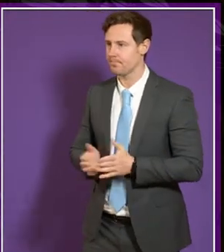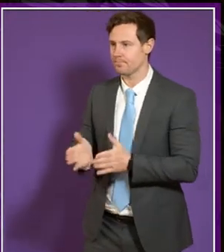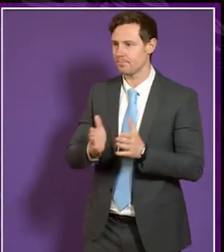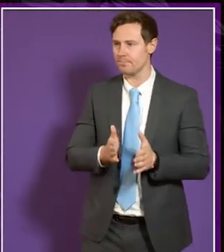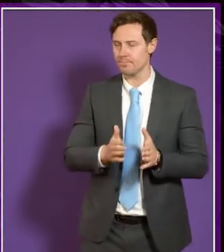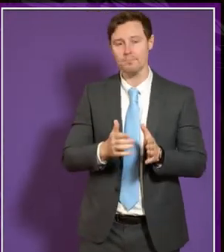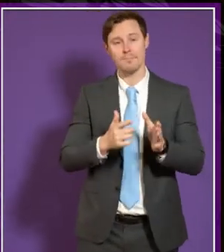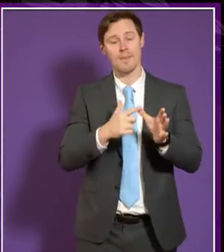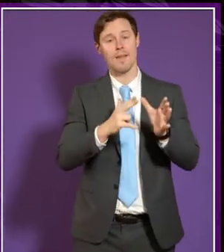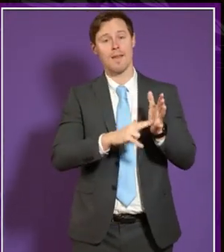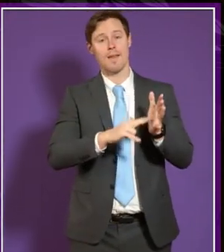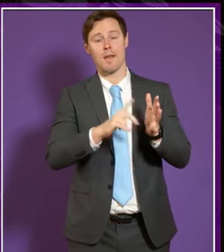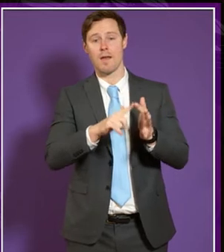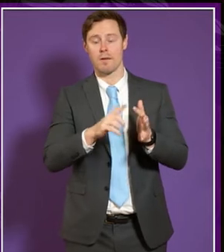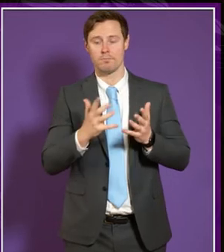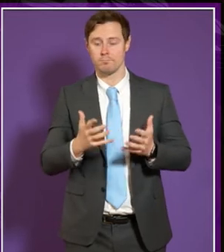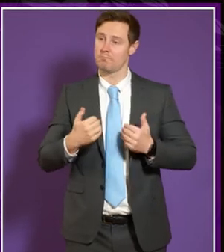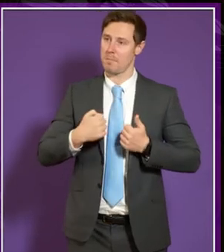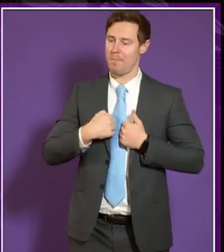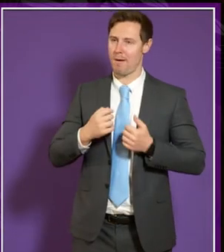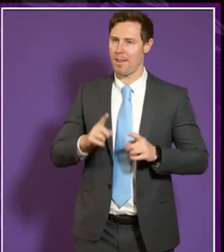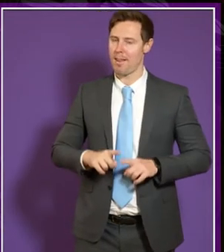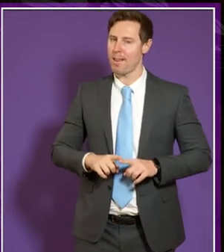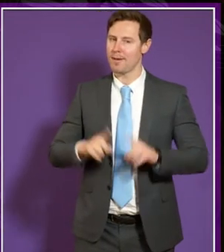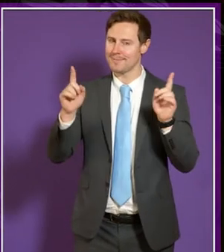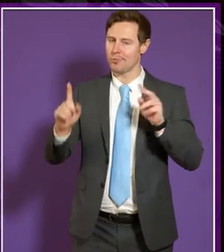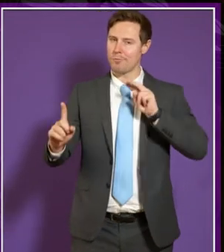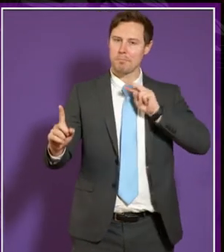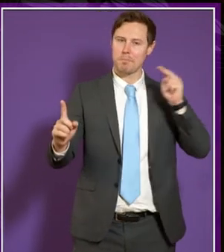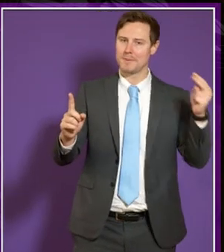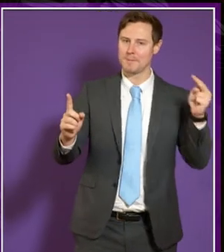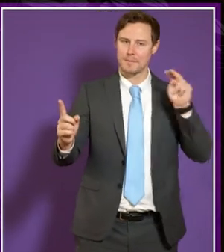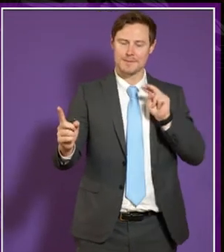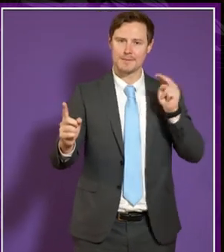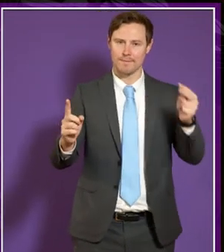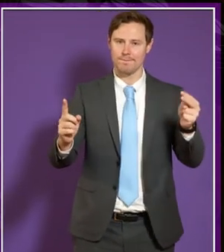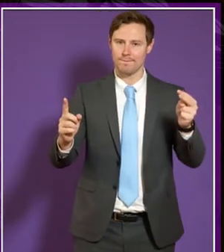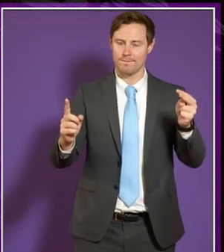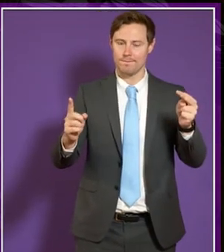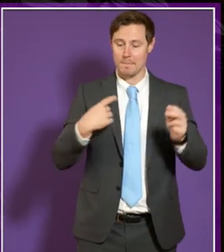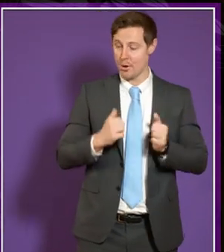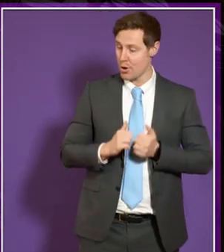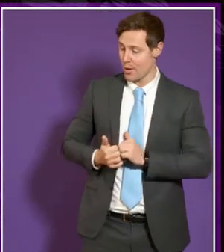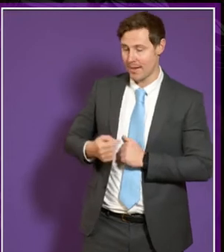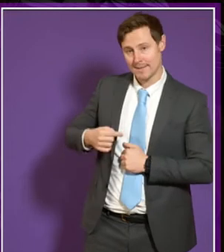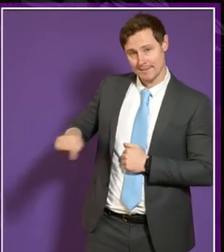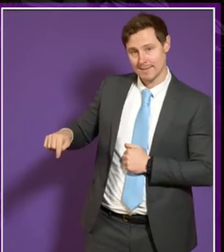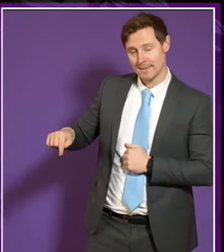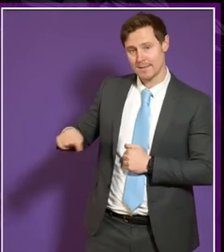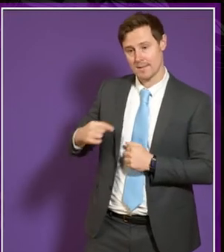coming at it from a different perspective to my colleagues in the sense that I'm